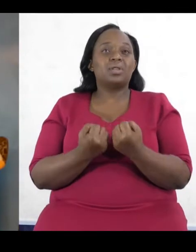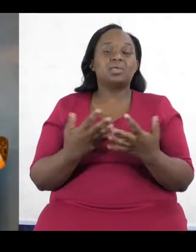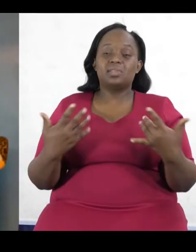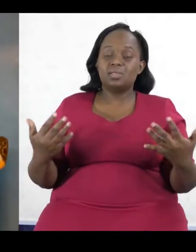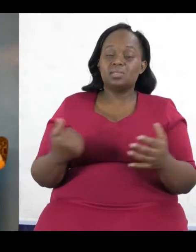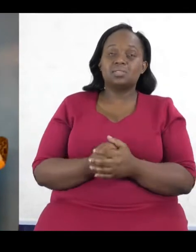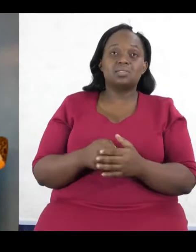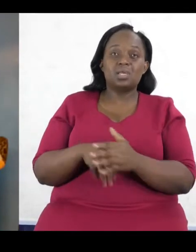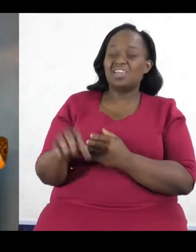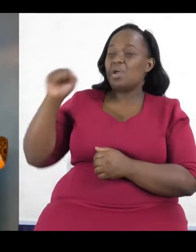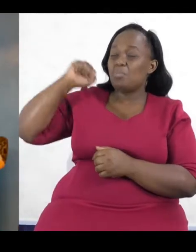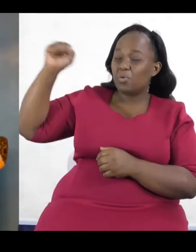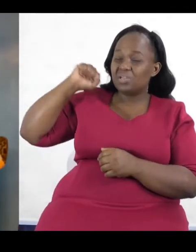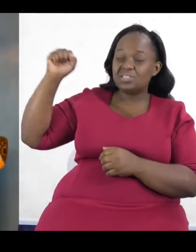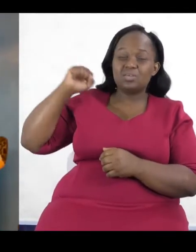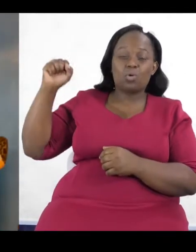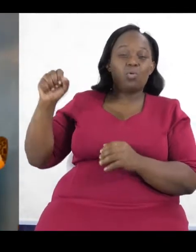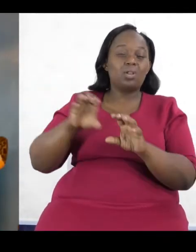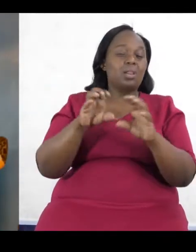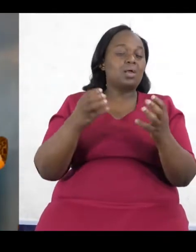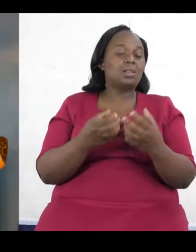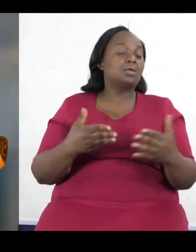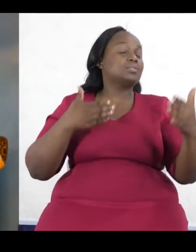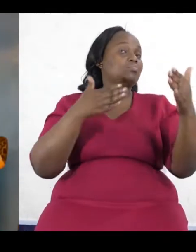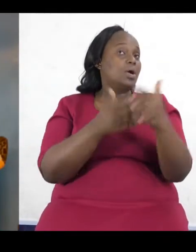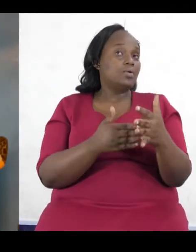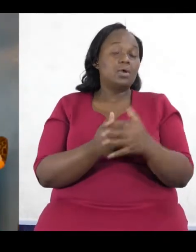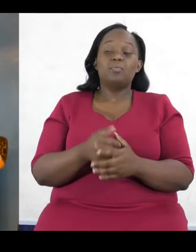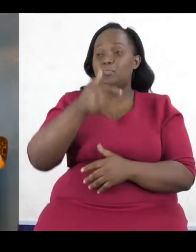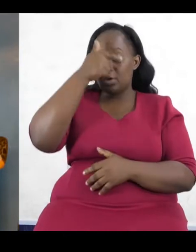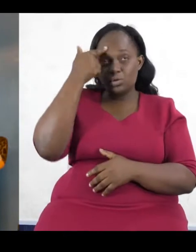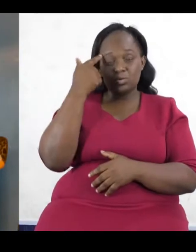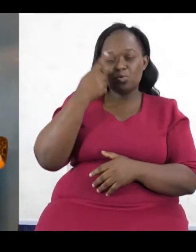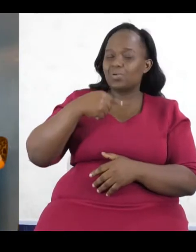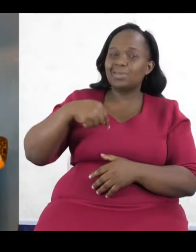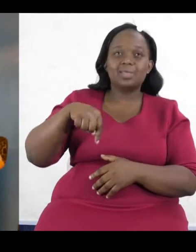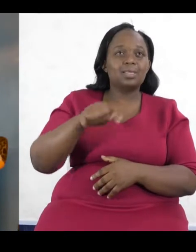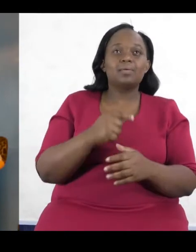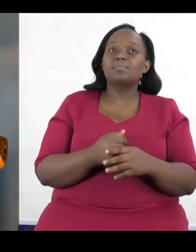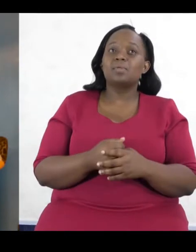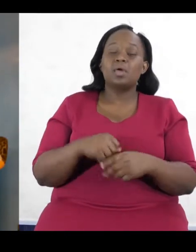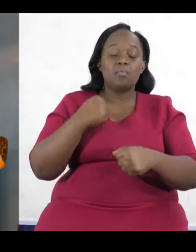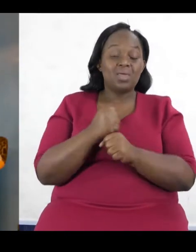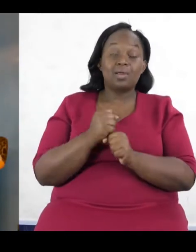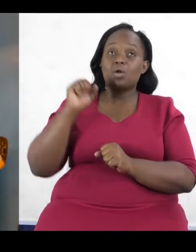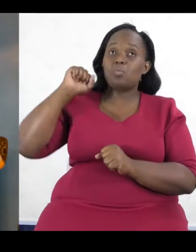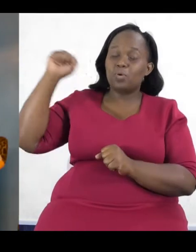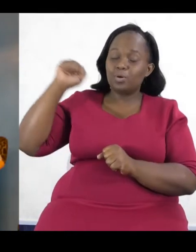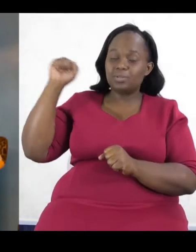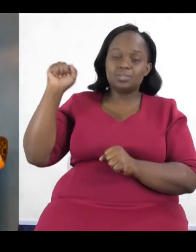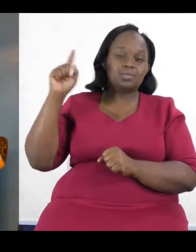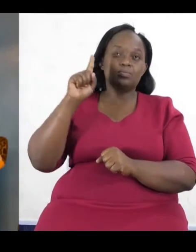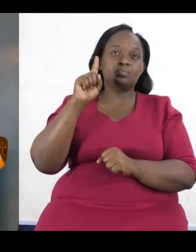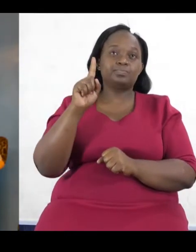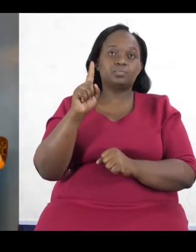Yeah. Because we've unfortunately made politics one of the perhaps fastest, if not, but